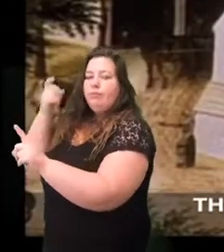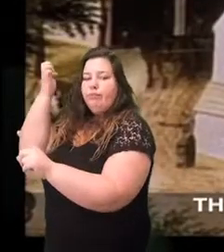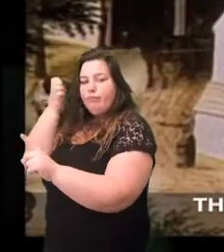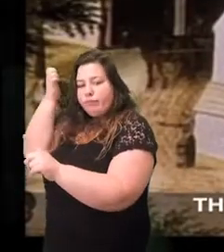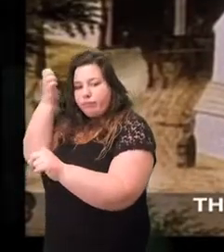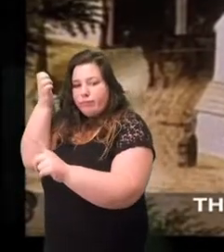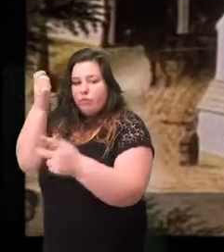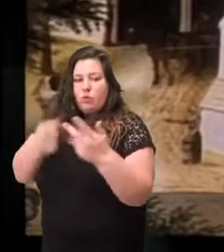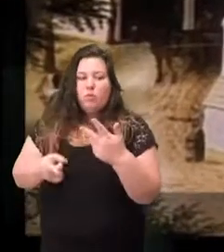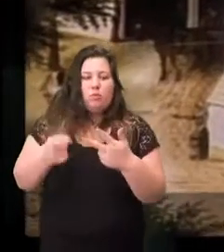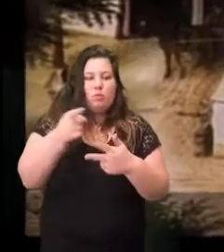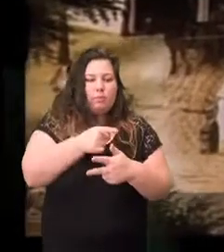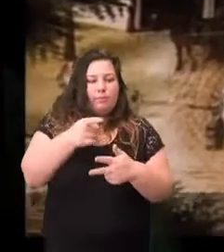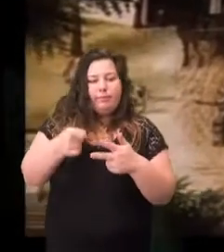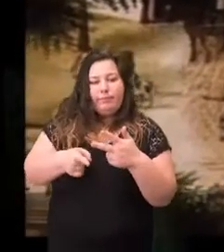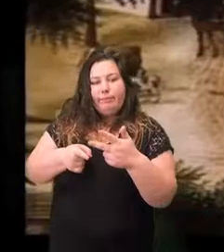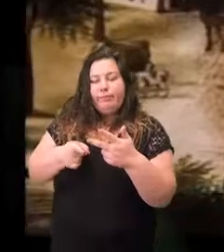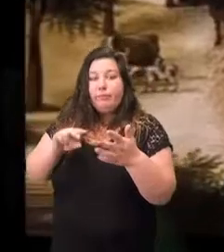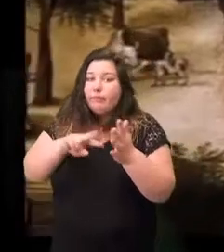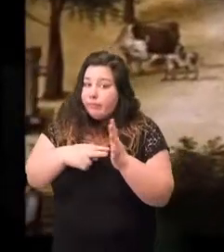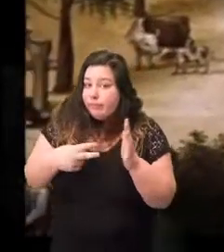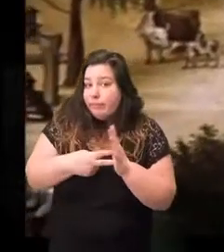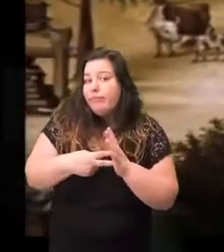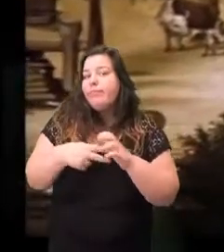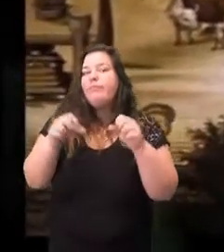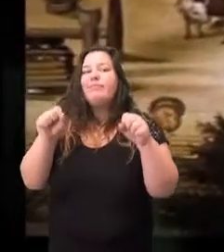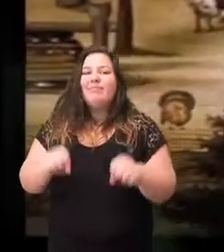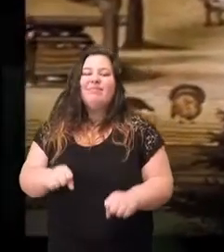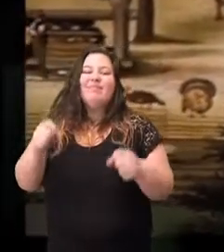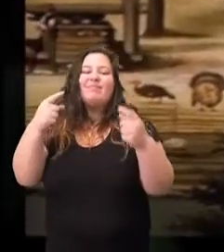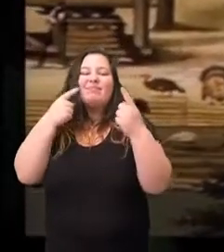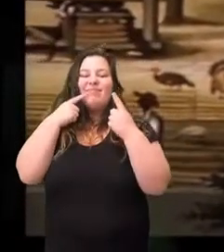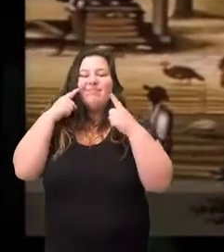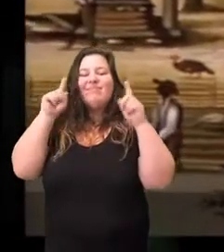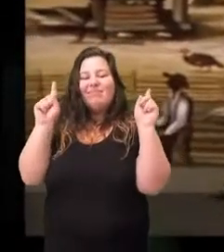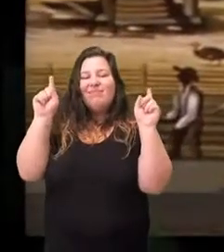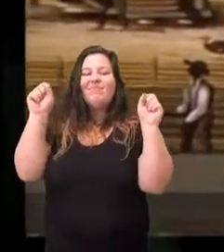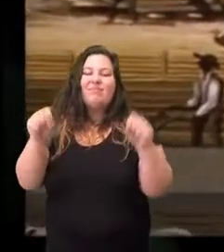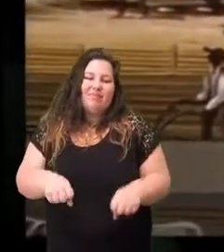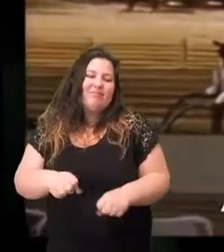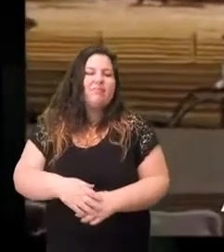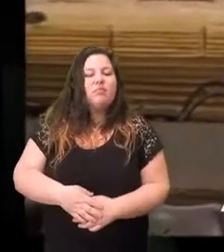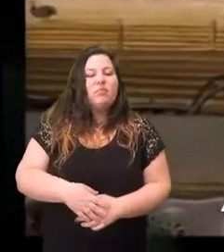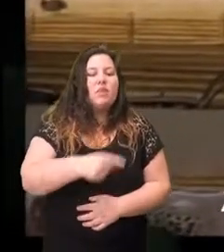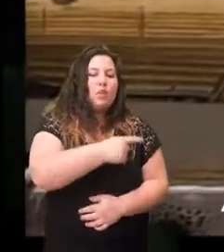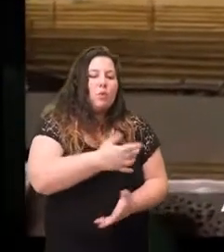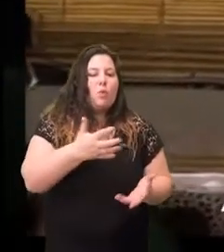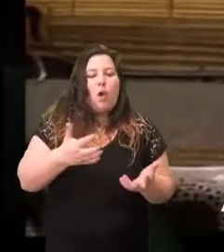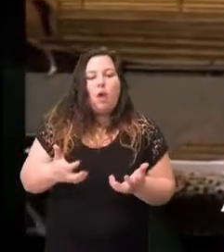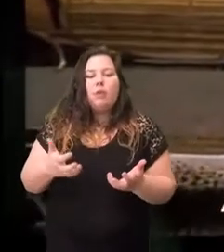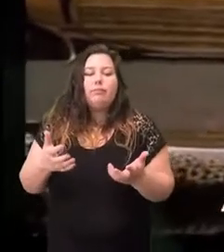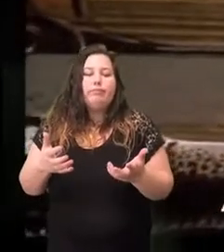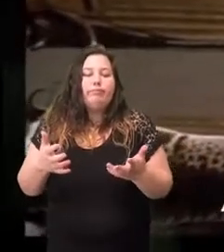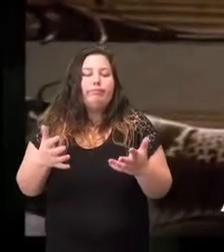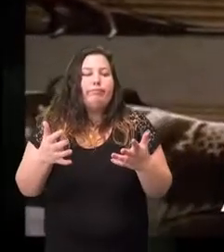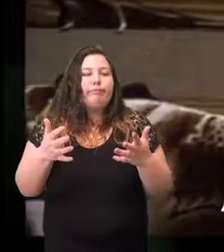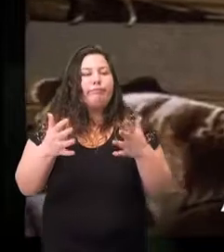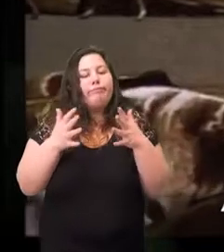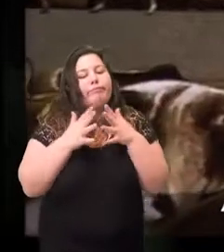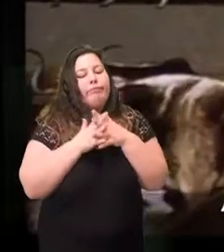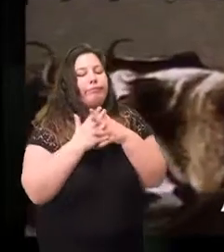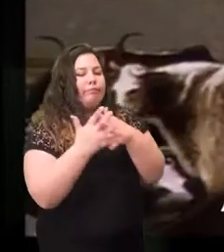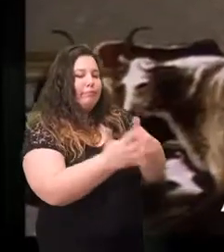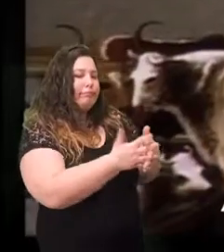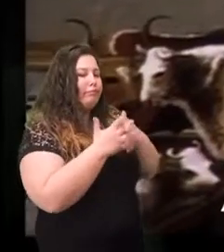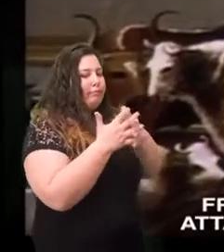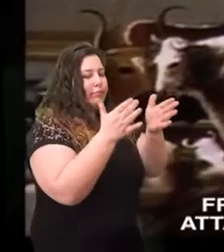intrigues and war Hamilton believed in systematic planning and in the kind of ruthless